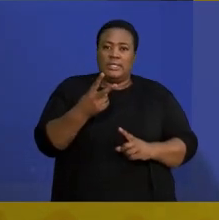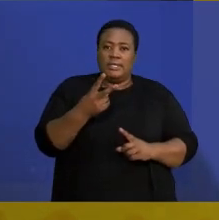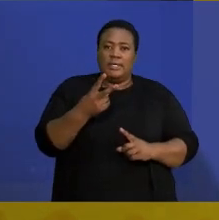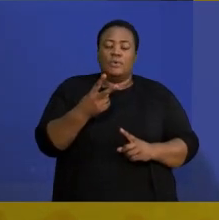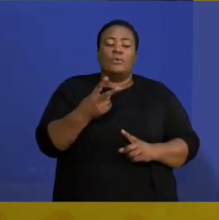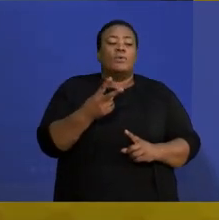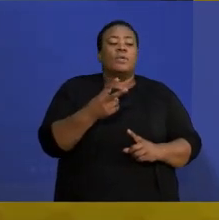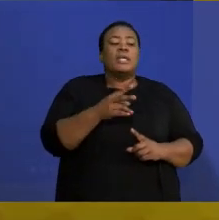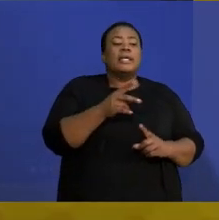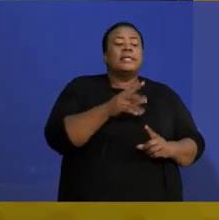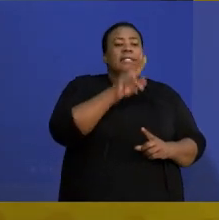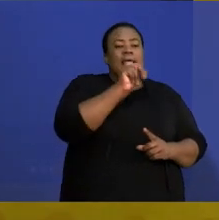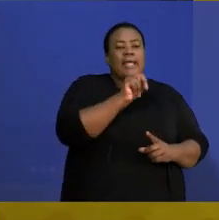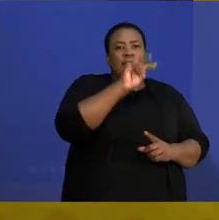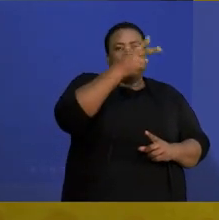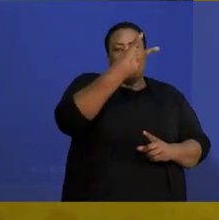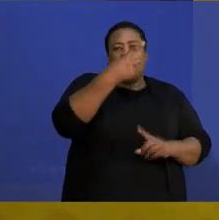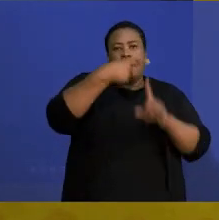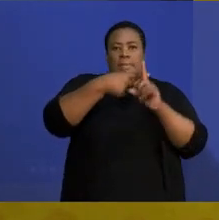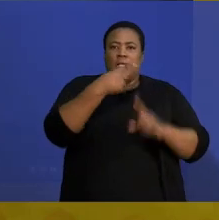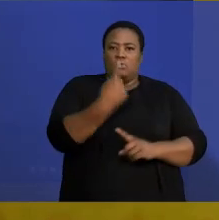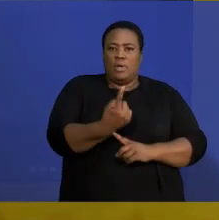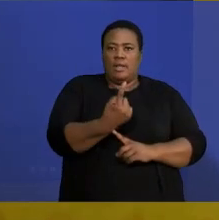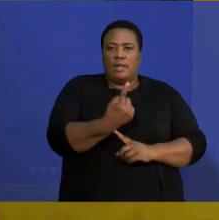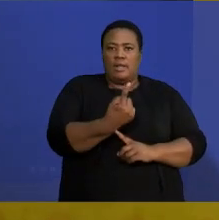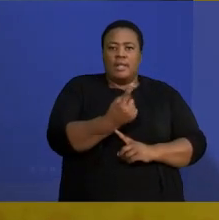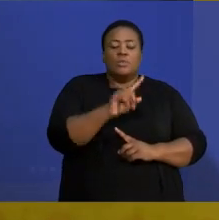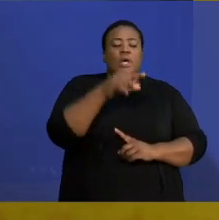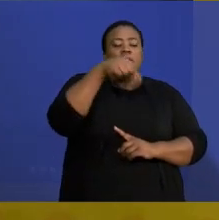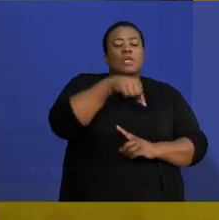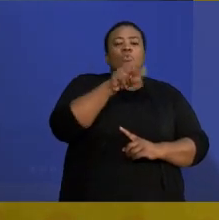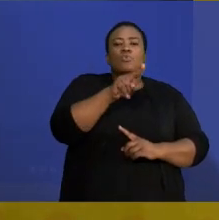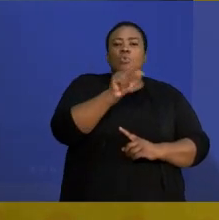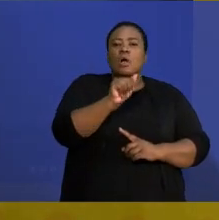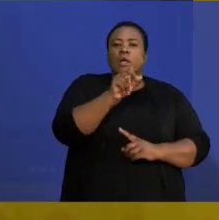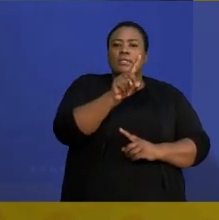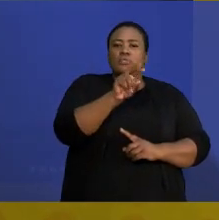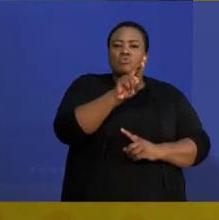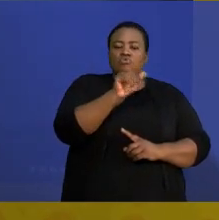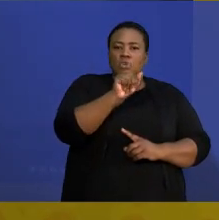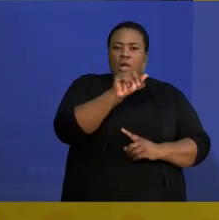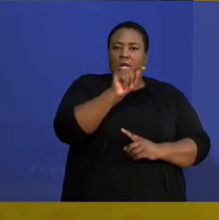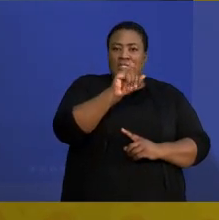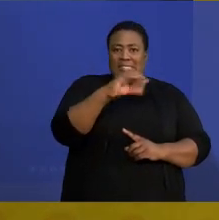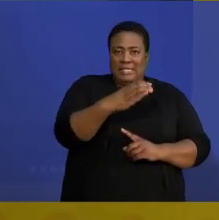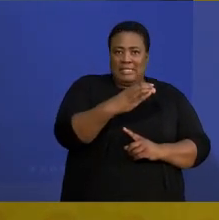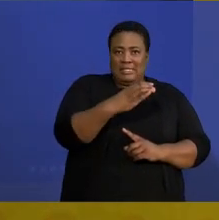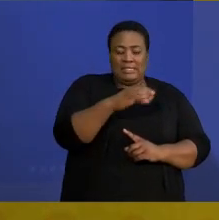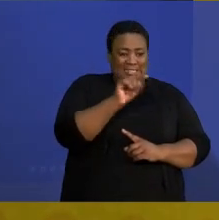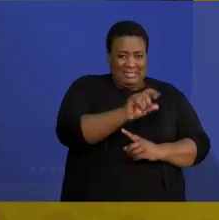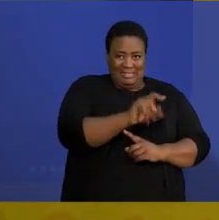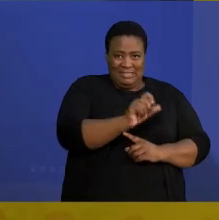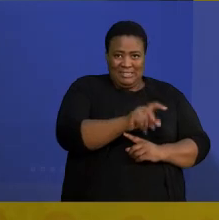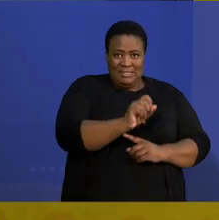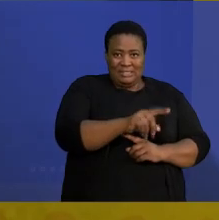plus one, which makes it a quadratic pattern. There is no straight formula to find the sum of quadratic patterns. So you will need to